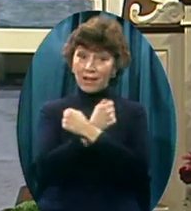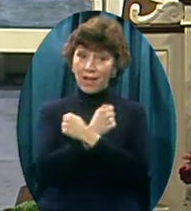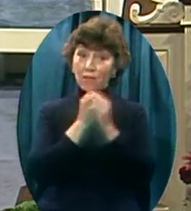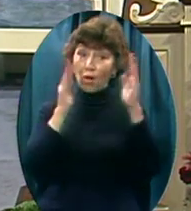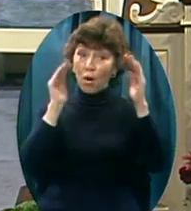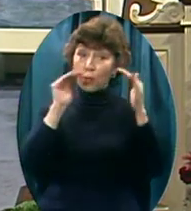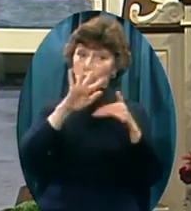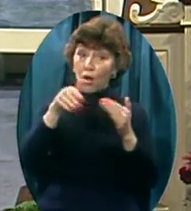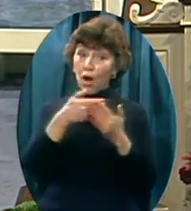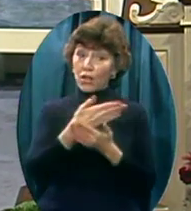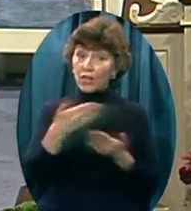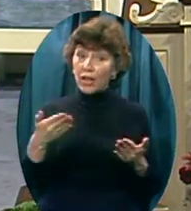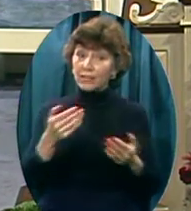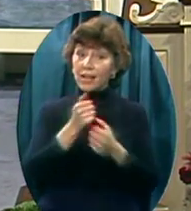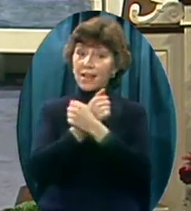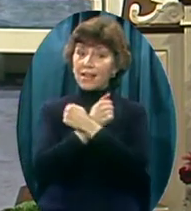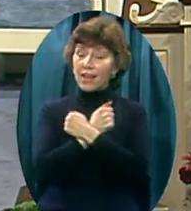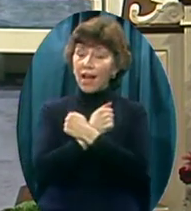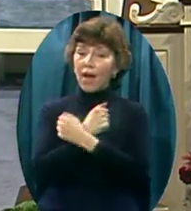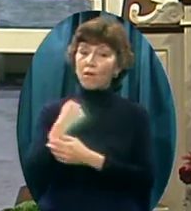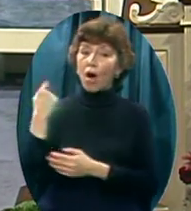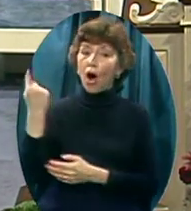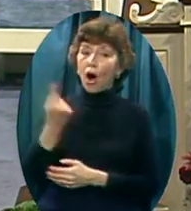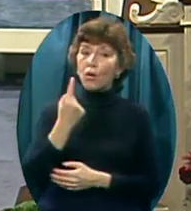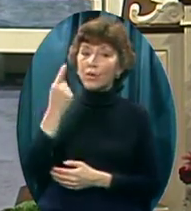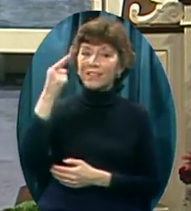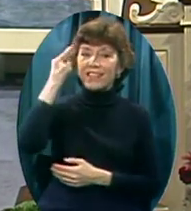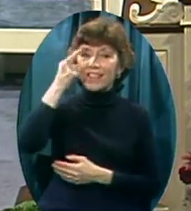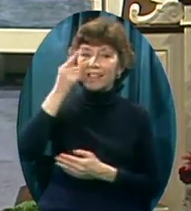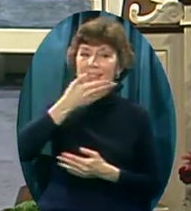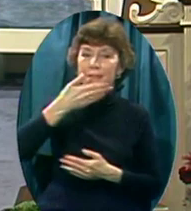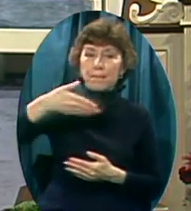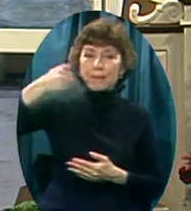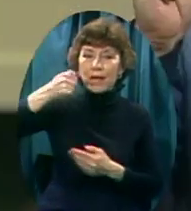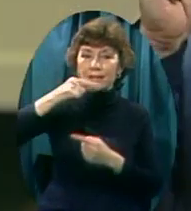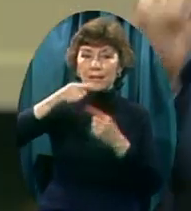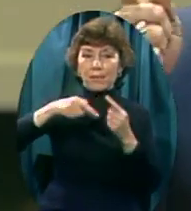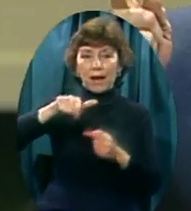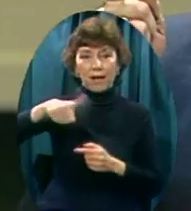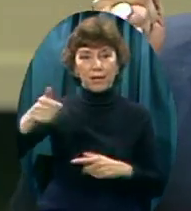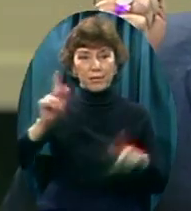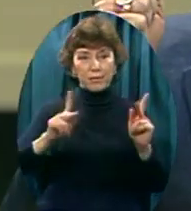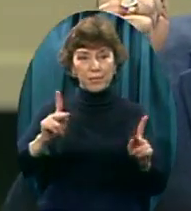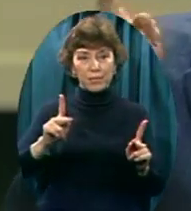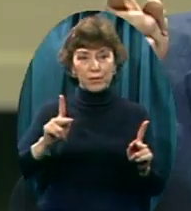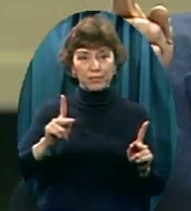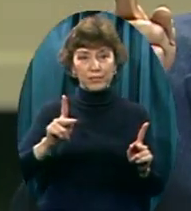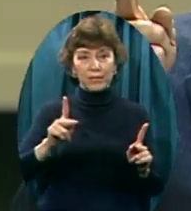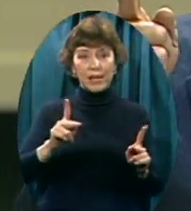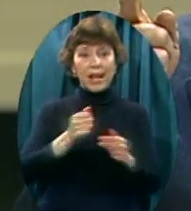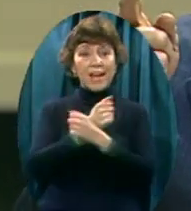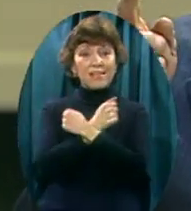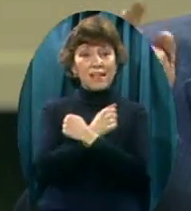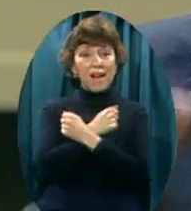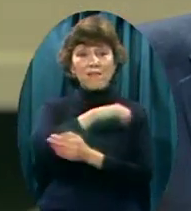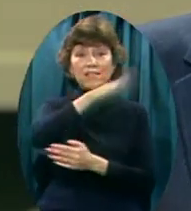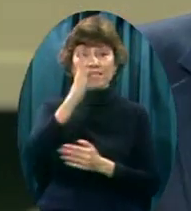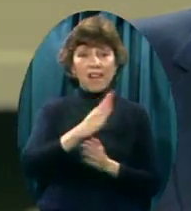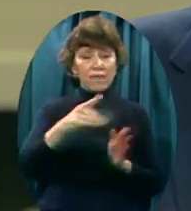love Always assumes the best Love is never Pessimistic It is forever Optimistic